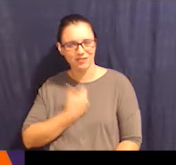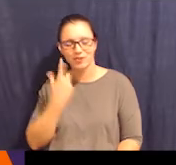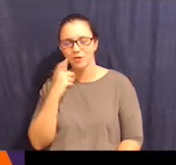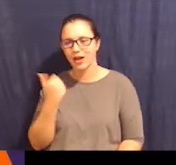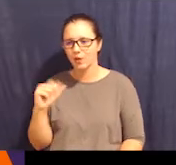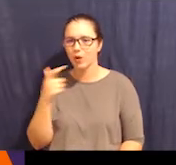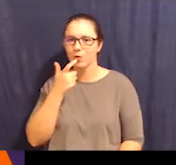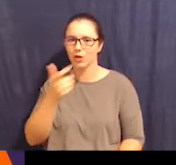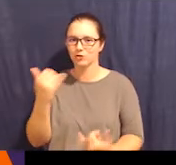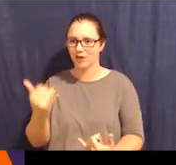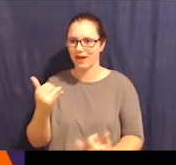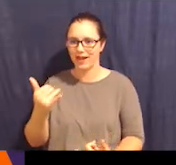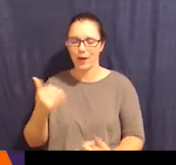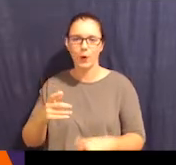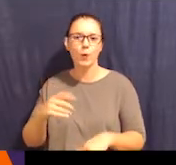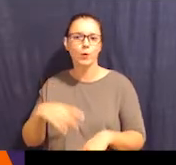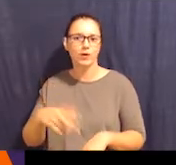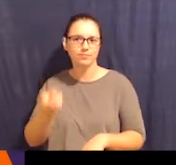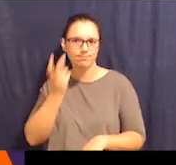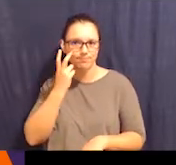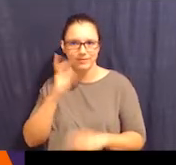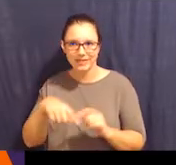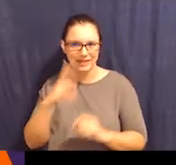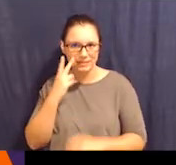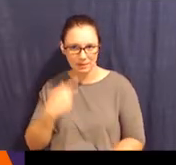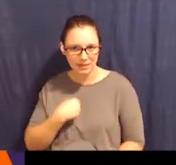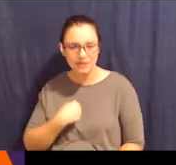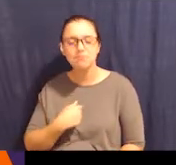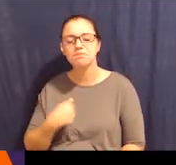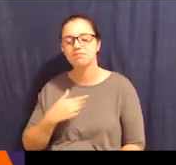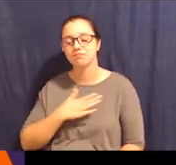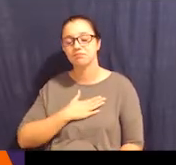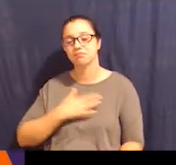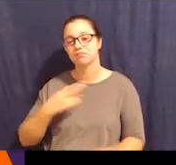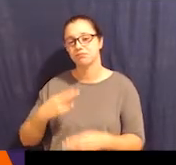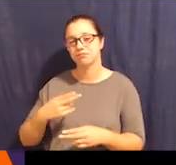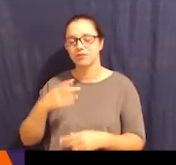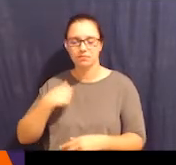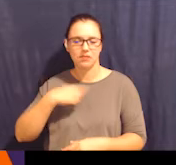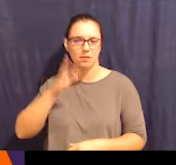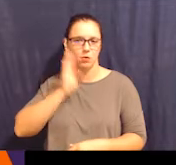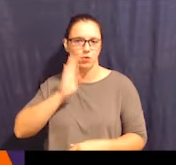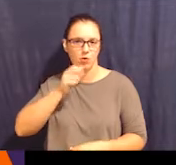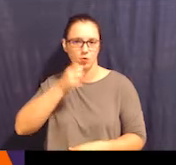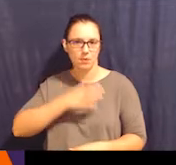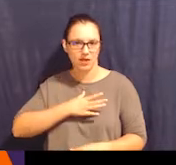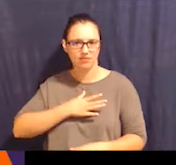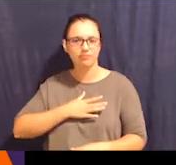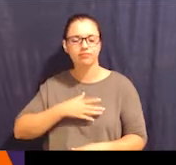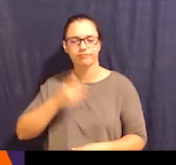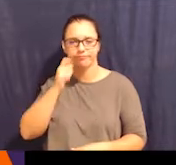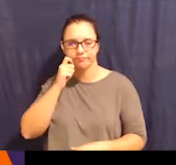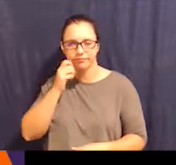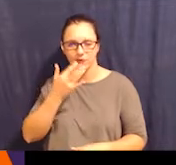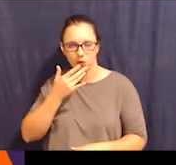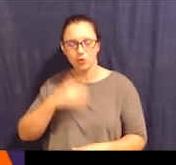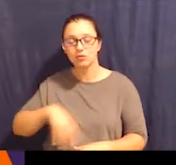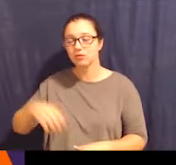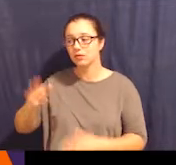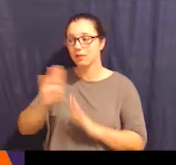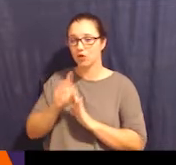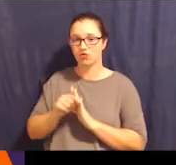myself for anybody who's watching this video who's not able to see me. So I am a brown woman. My background